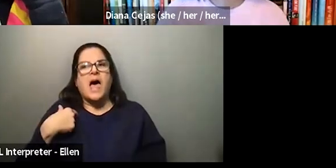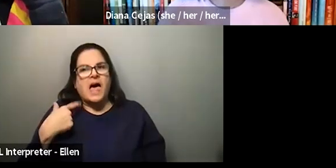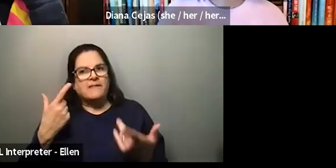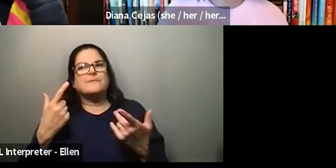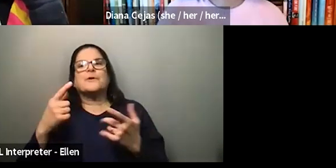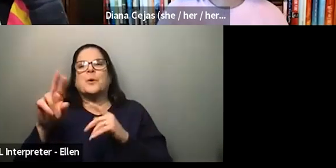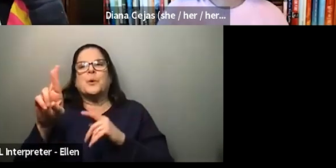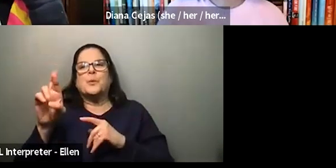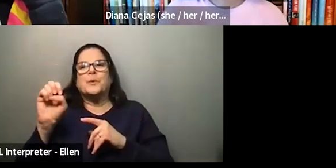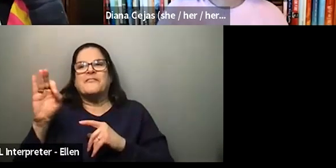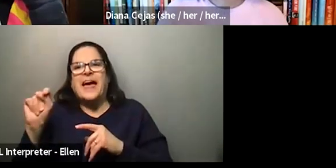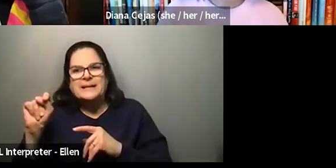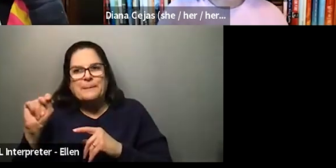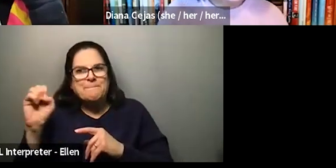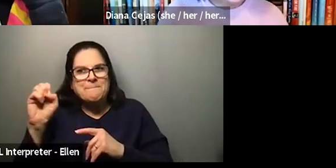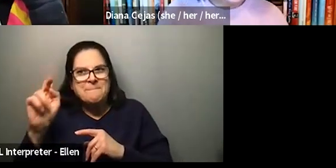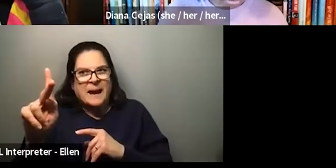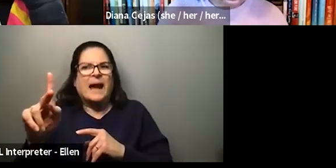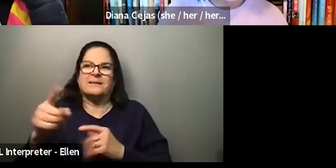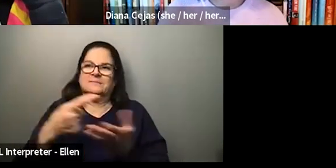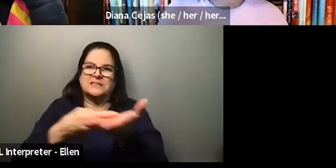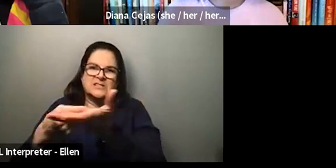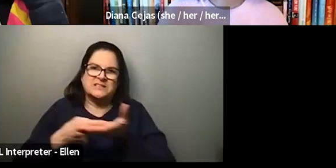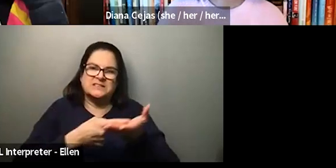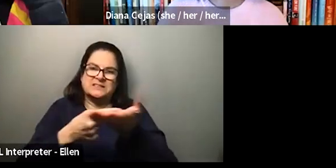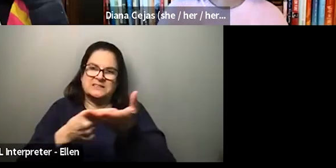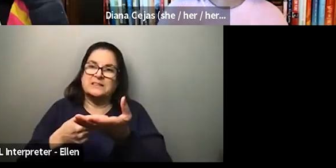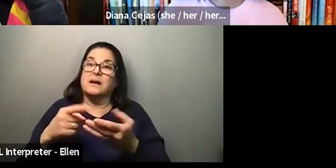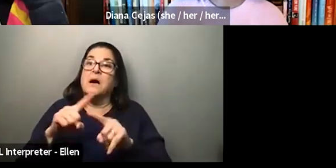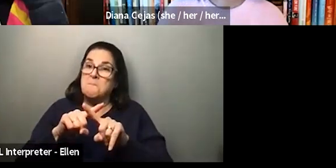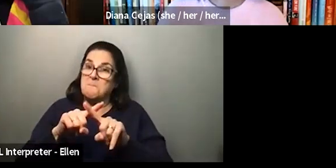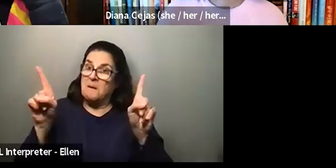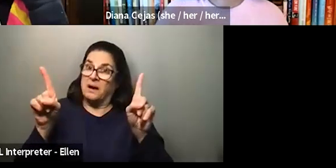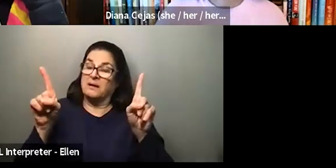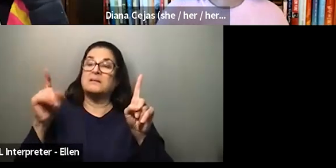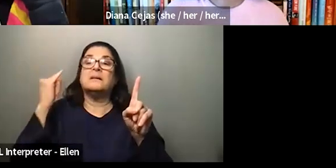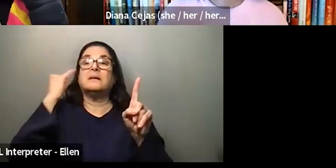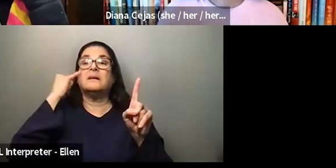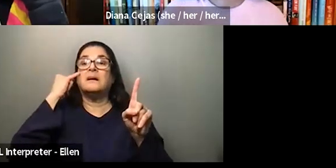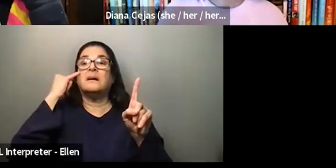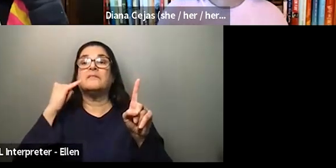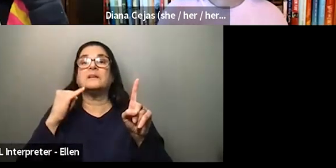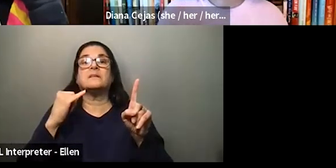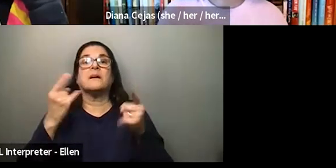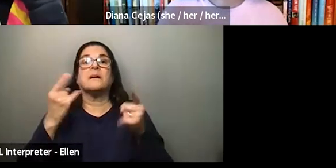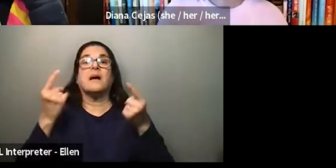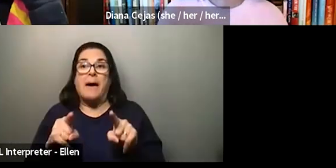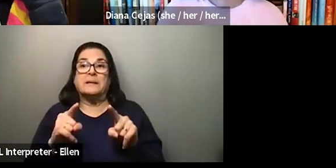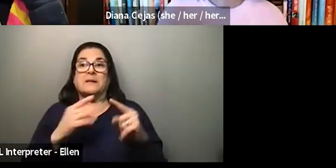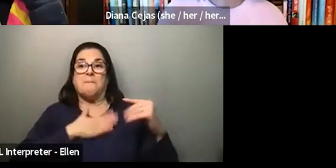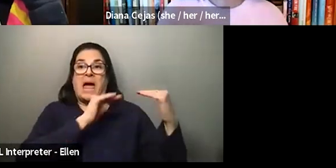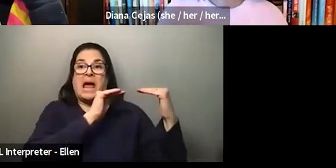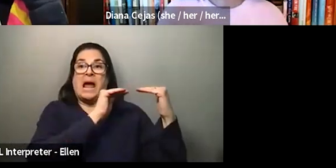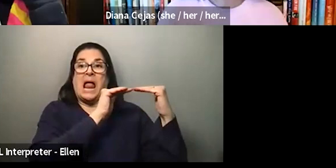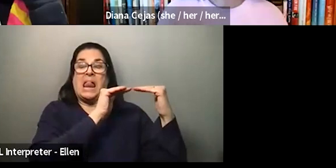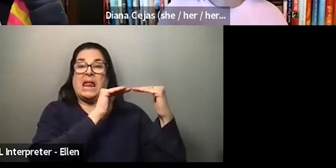I think what I have found it's been harder is like when it's moving, it's with my colleagues, right? Because then there's like a